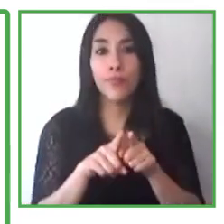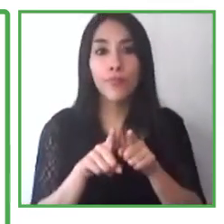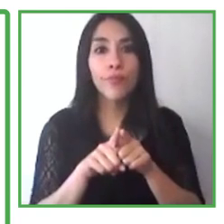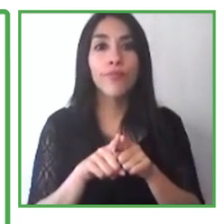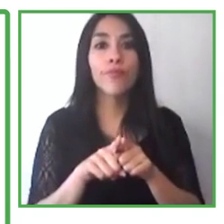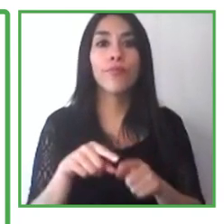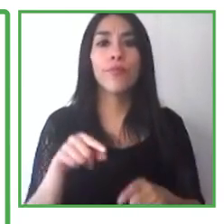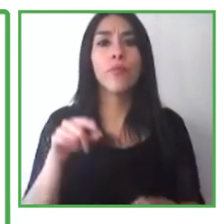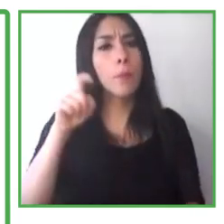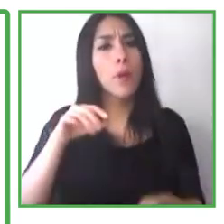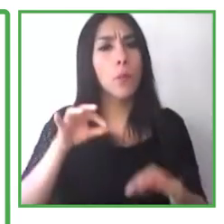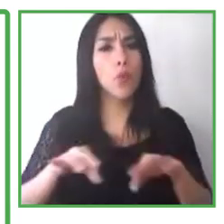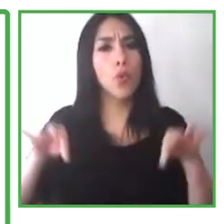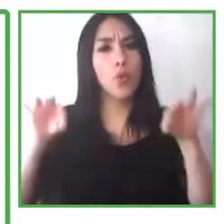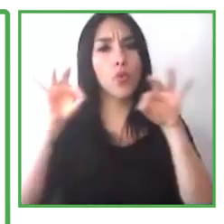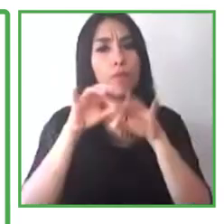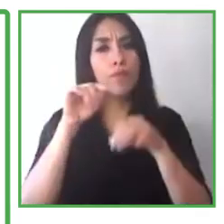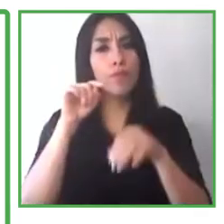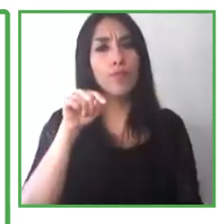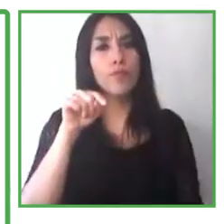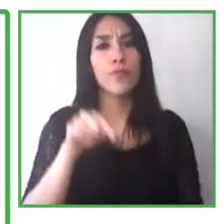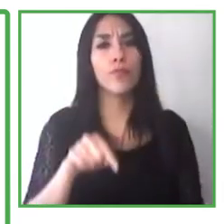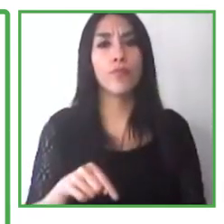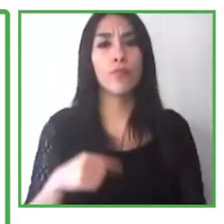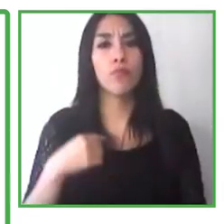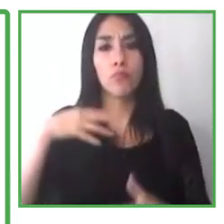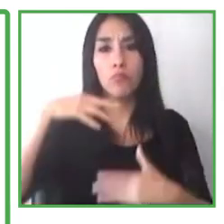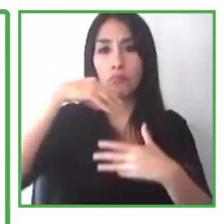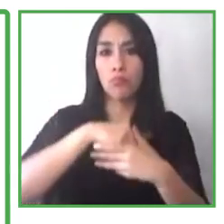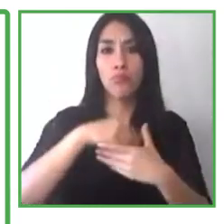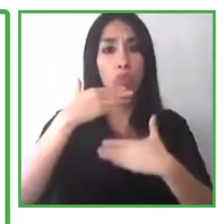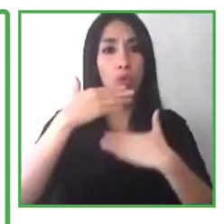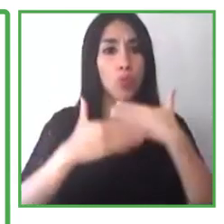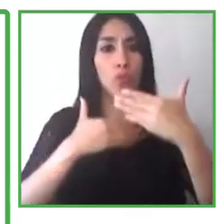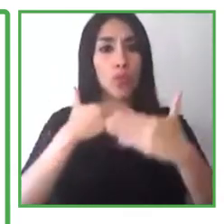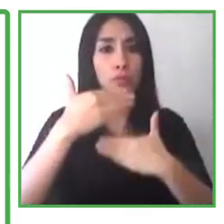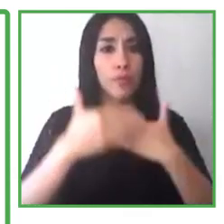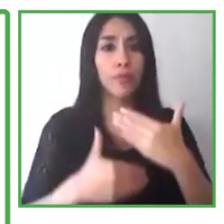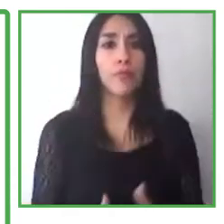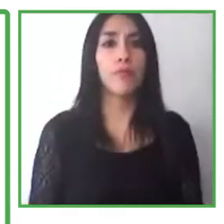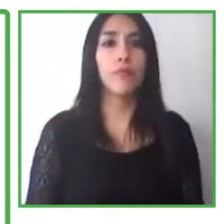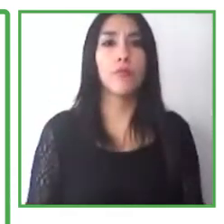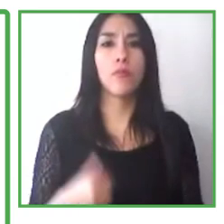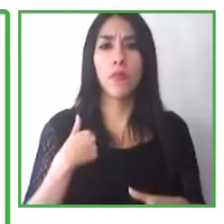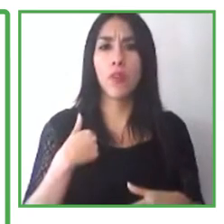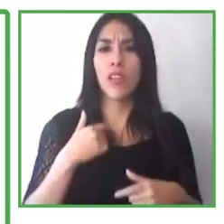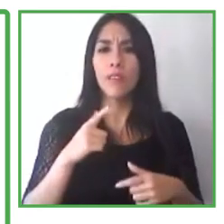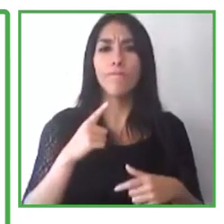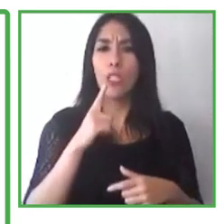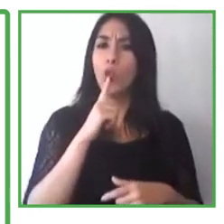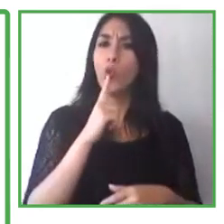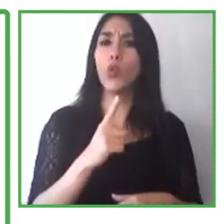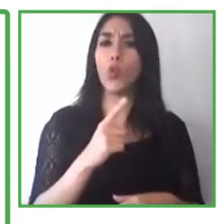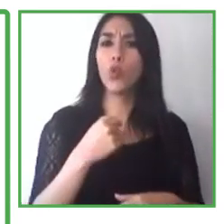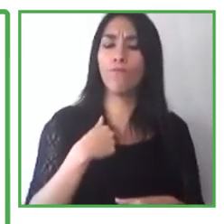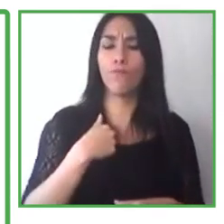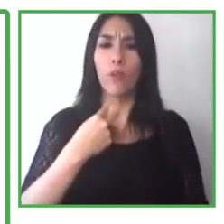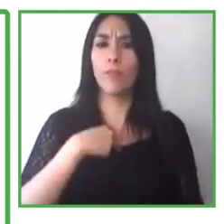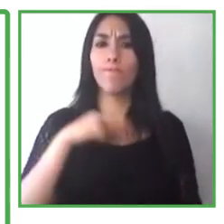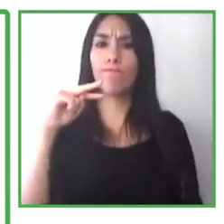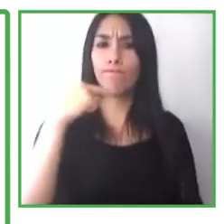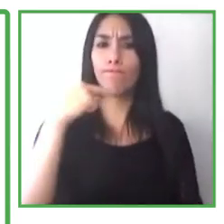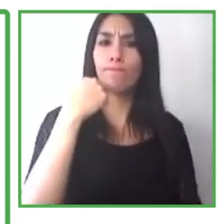your workplace will be both physically and digitally accessible, meaning that everywhere